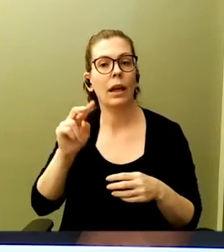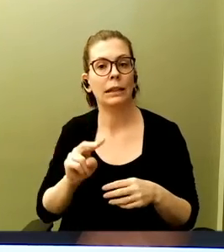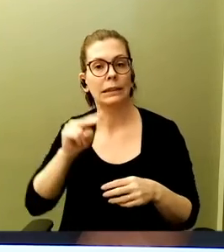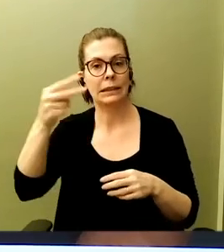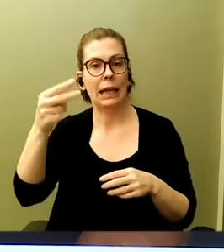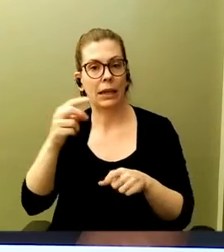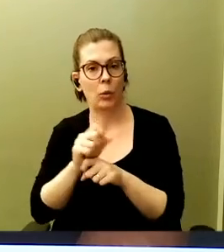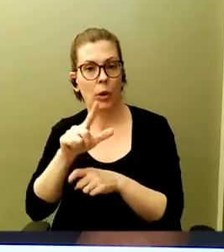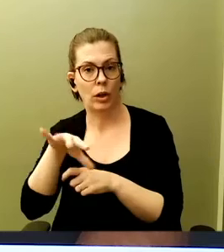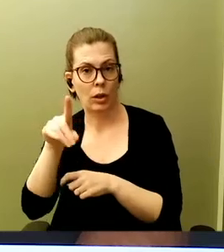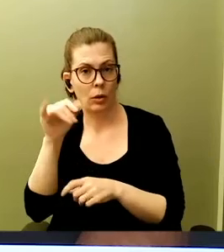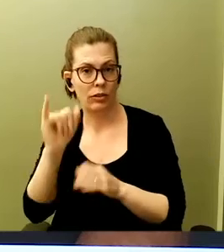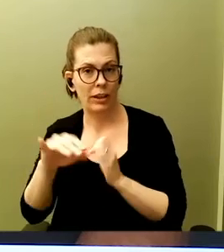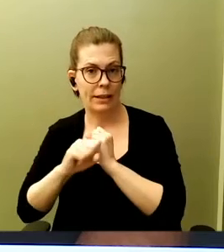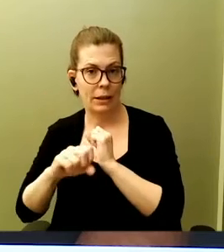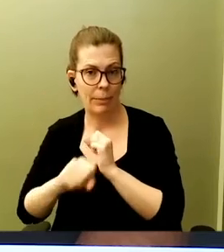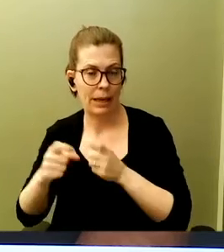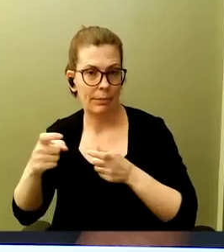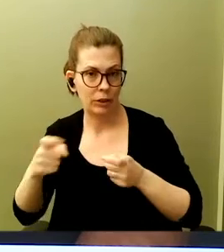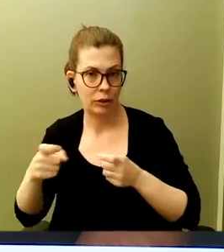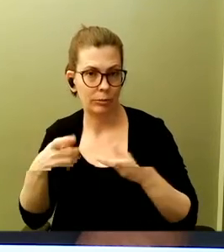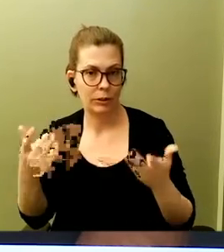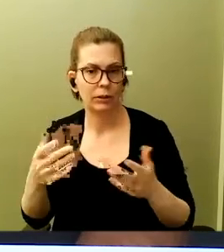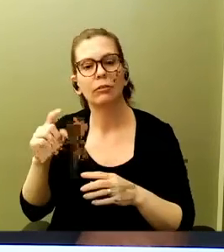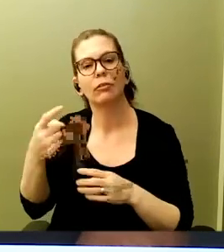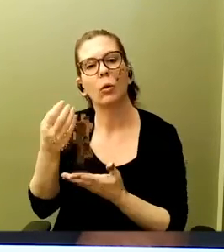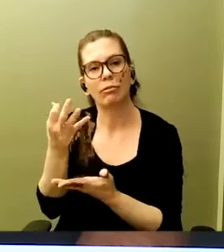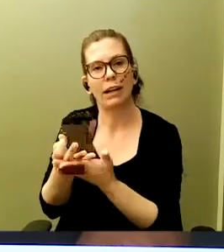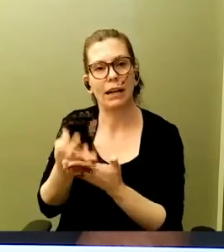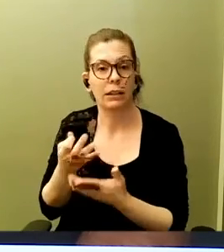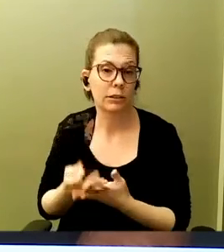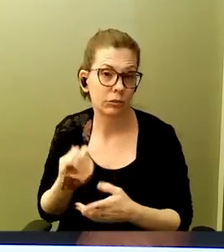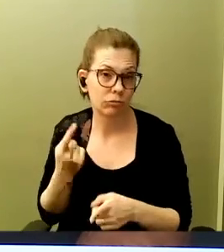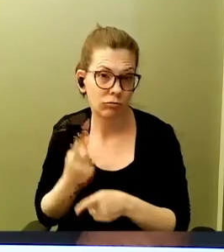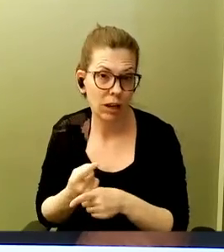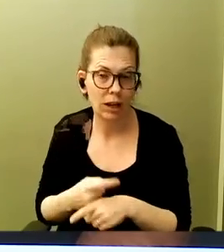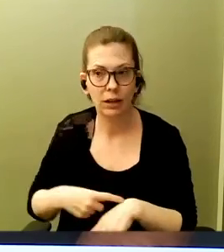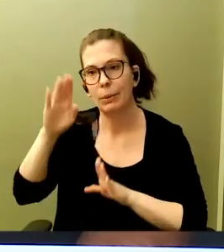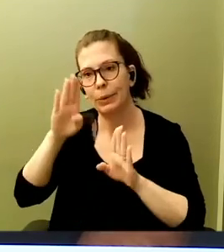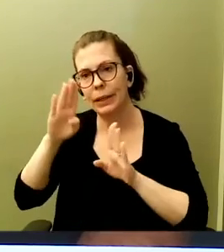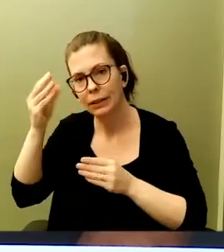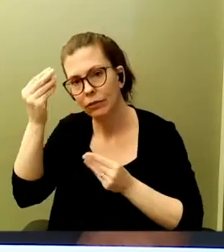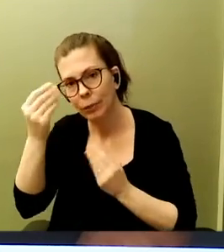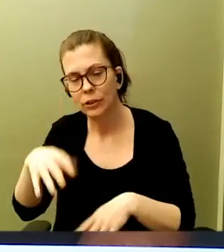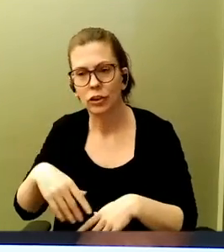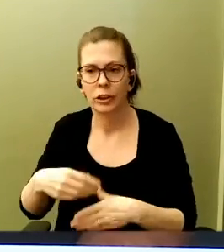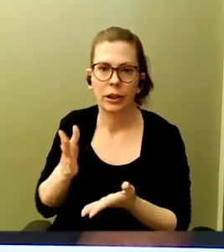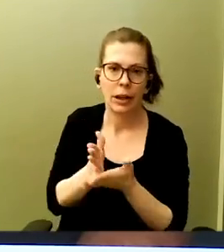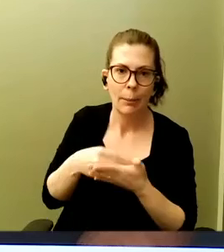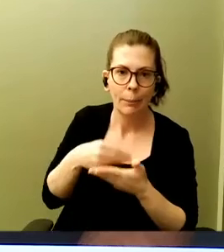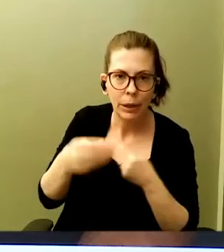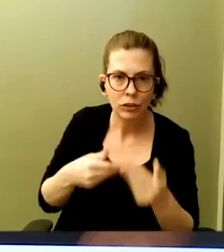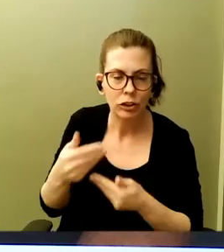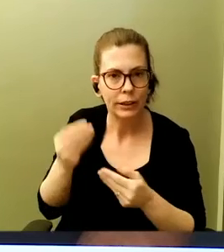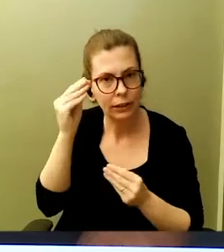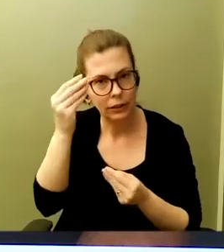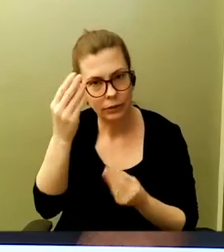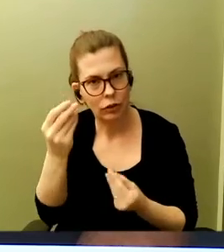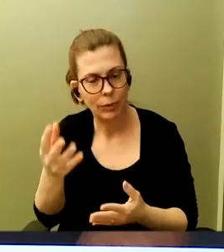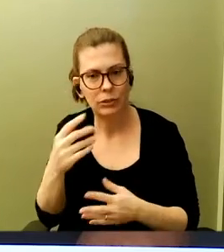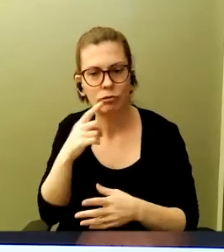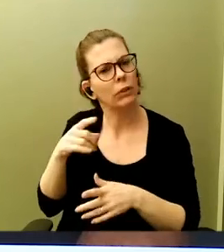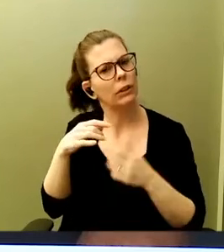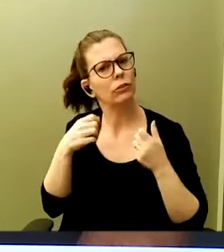campaign management is where all the finances go, right? Bidding information, budget information, so this requires a strong consistency.